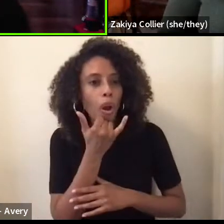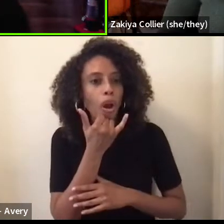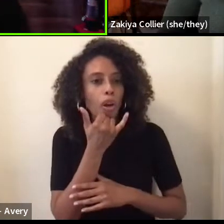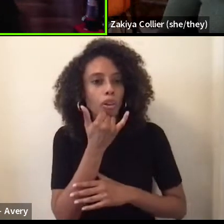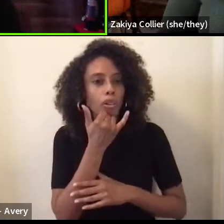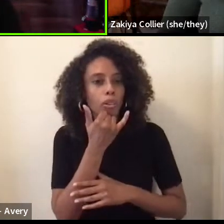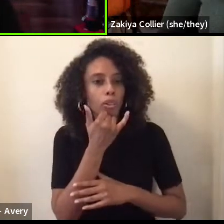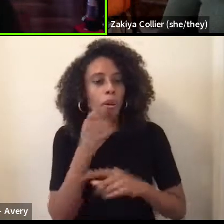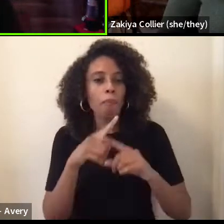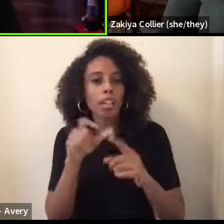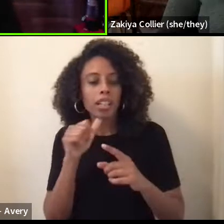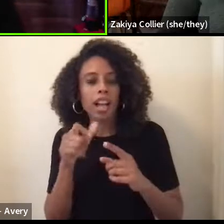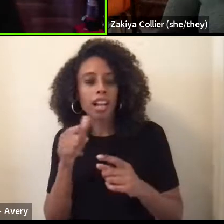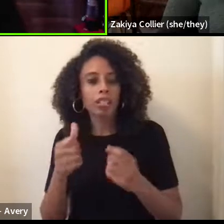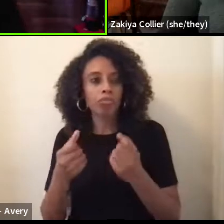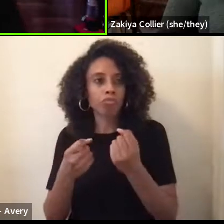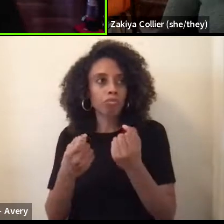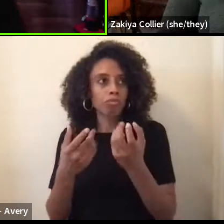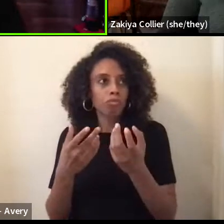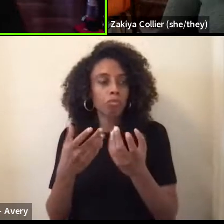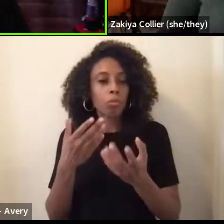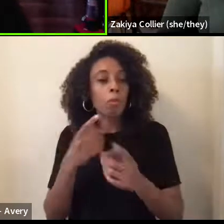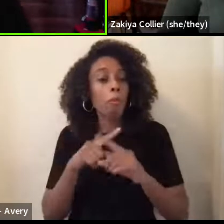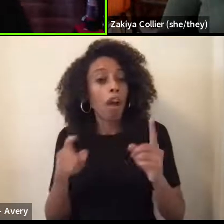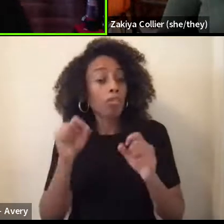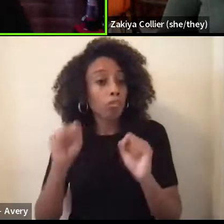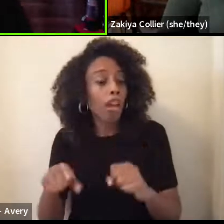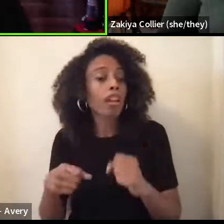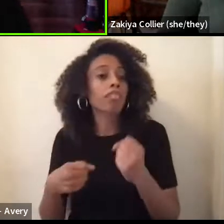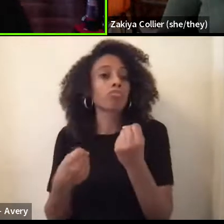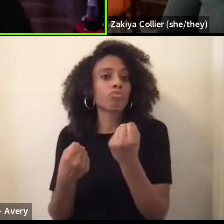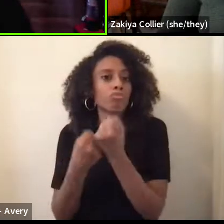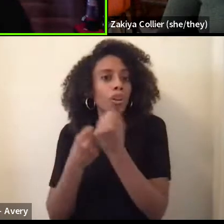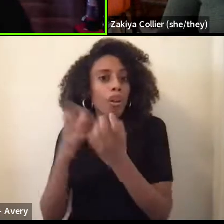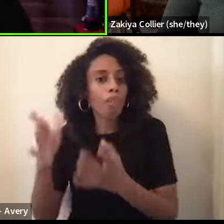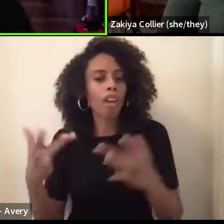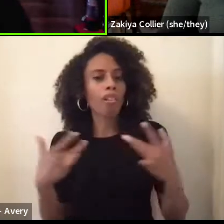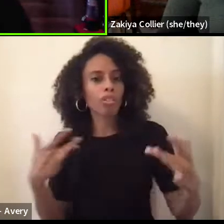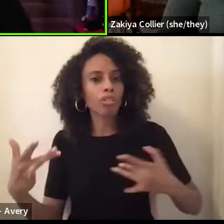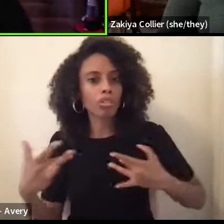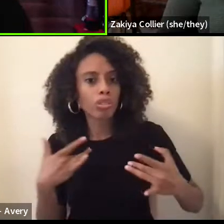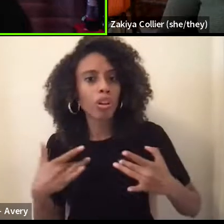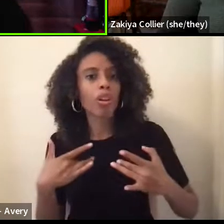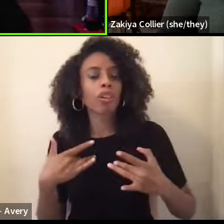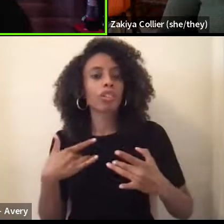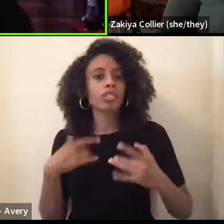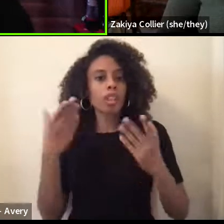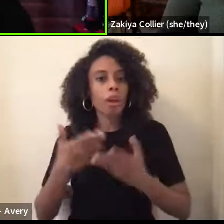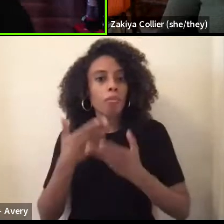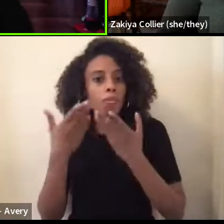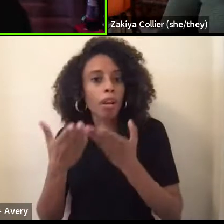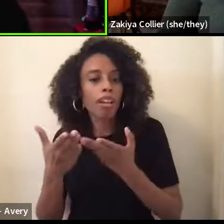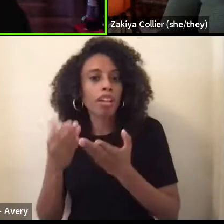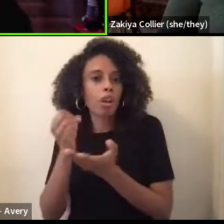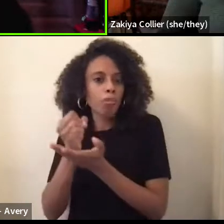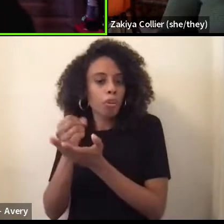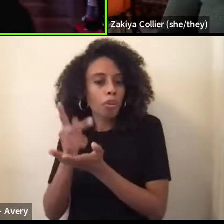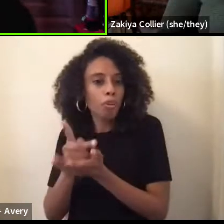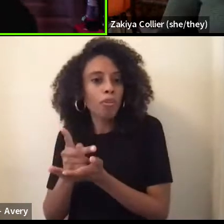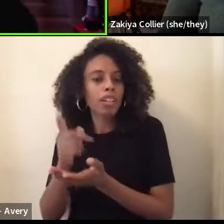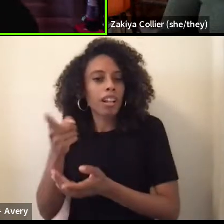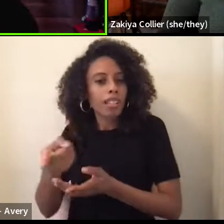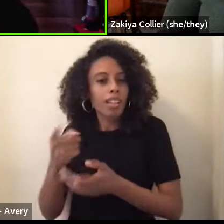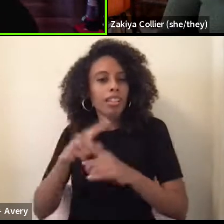with showing information or affirming them and bringing validity to it. It's like they've transferred the work